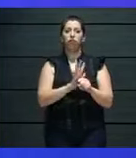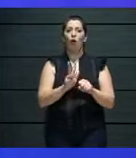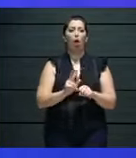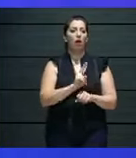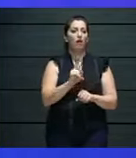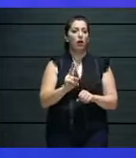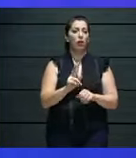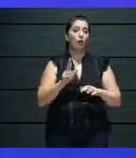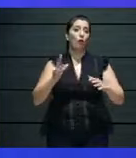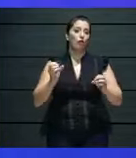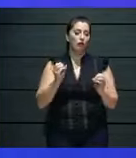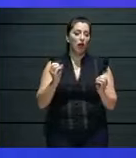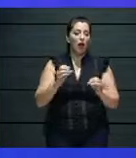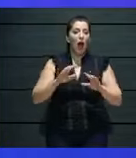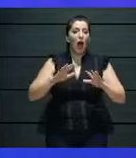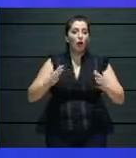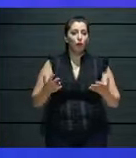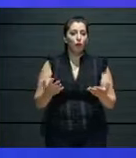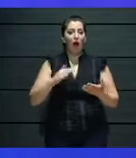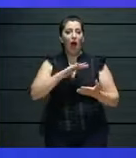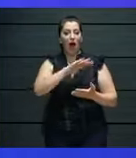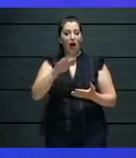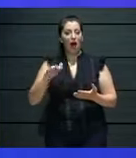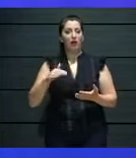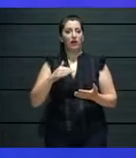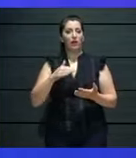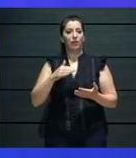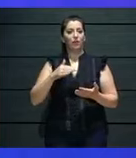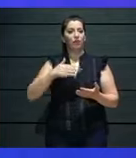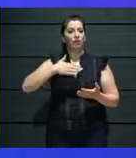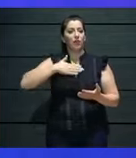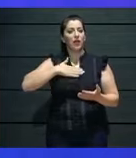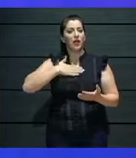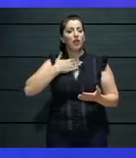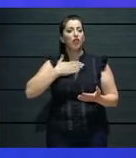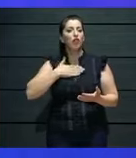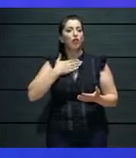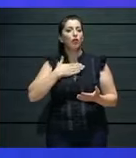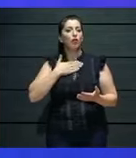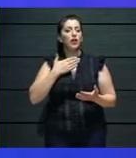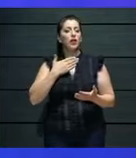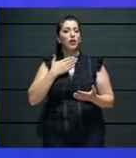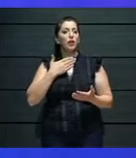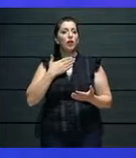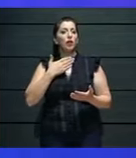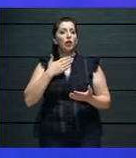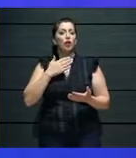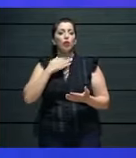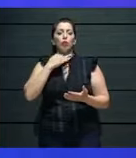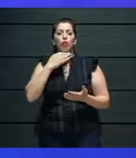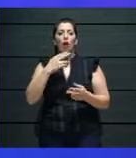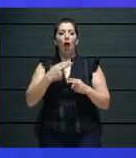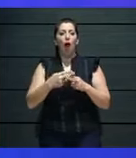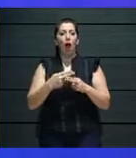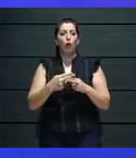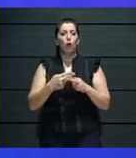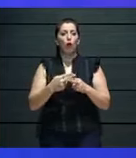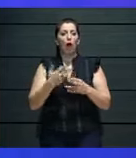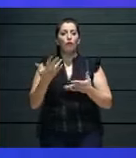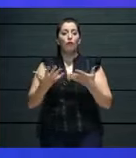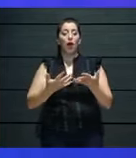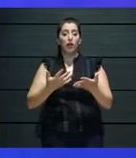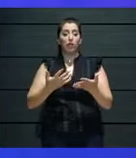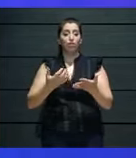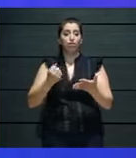to make sure that we don't go haywire when it comes to observing